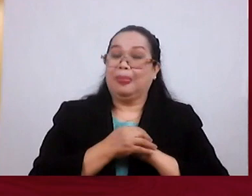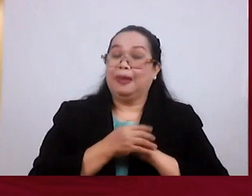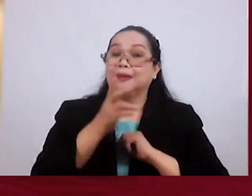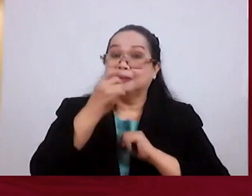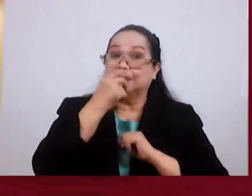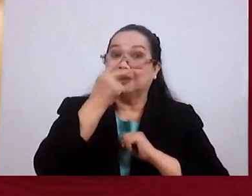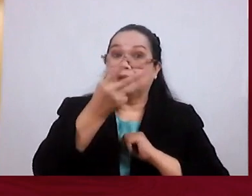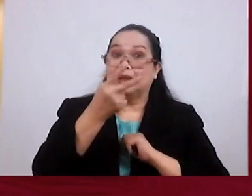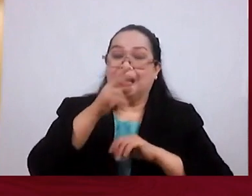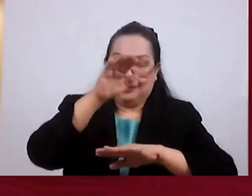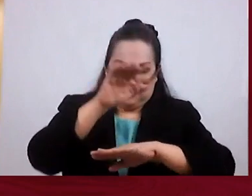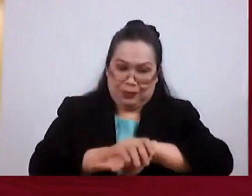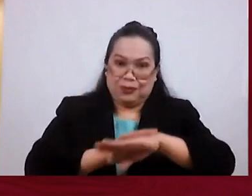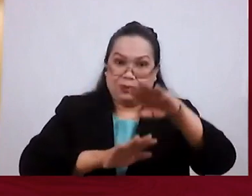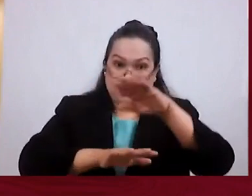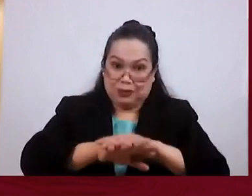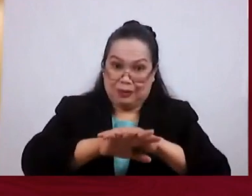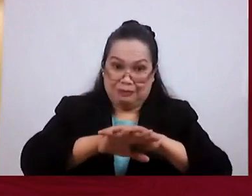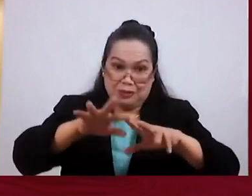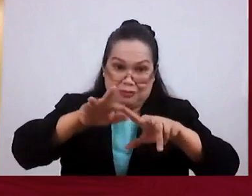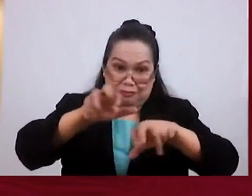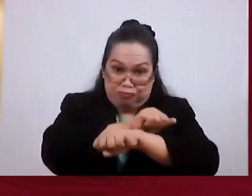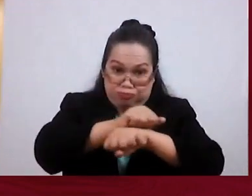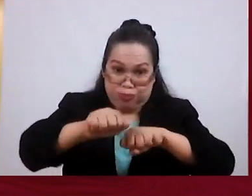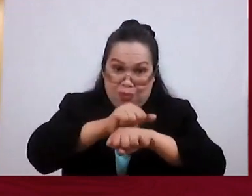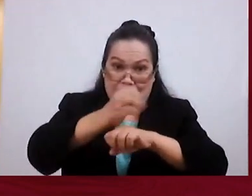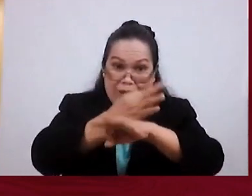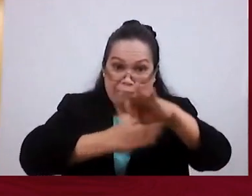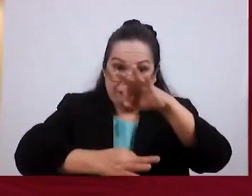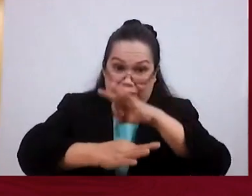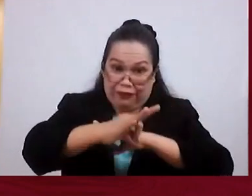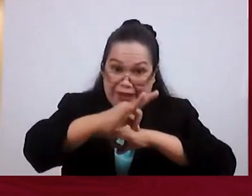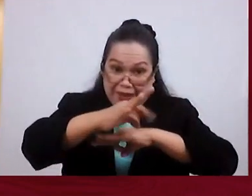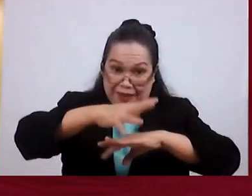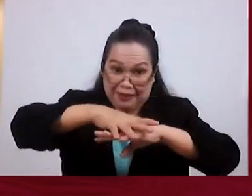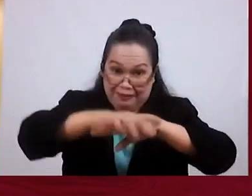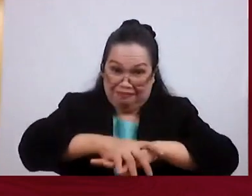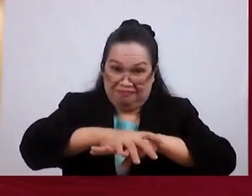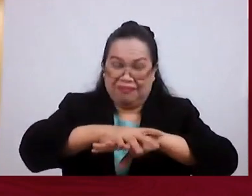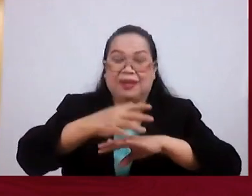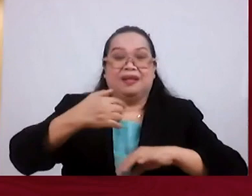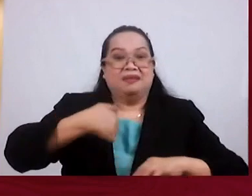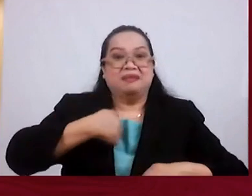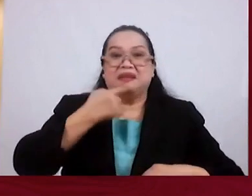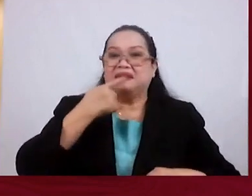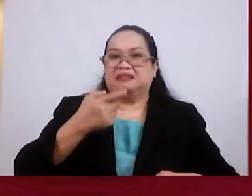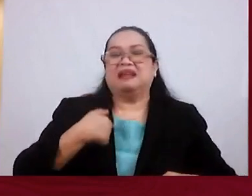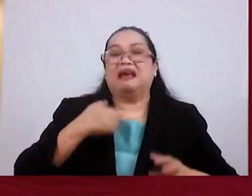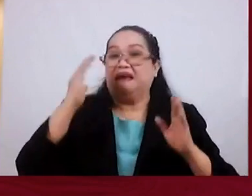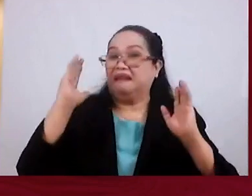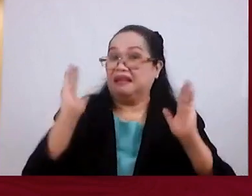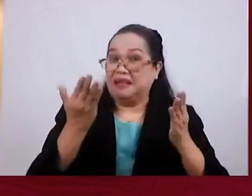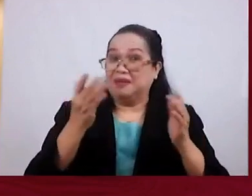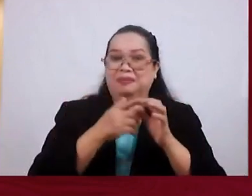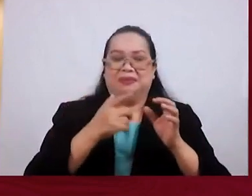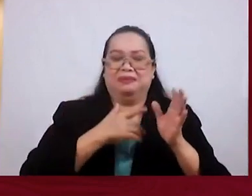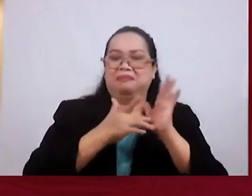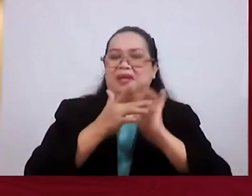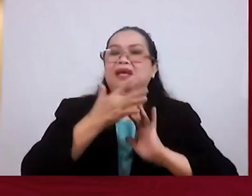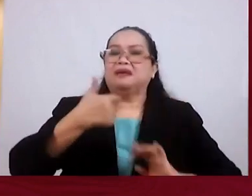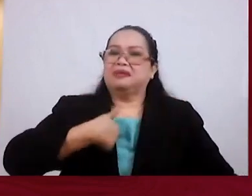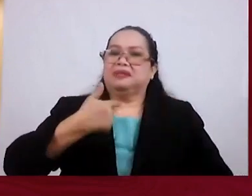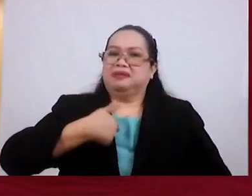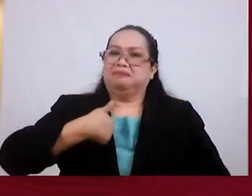point out the word trampled underfoot. If somebody says, I am a Christian, And then there's somebody